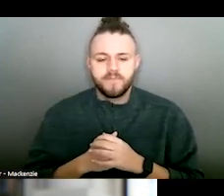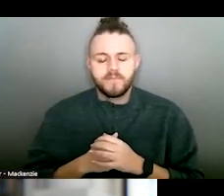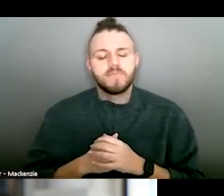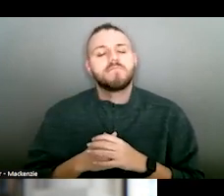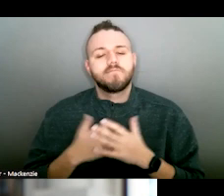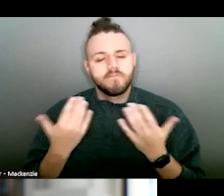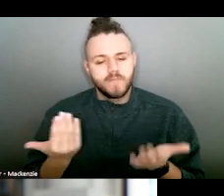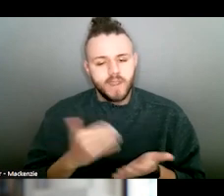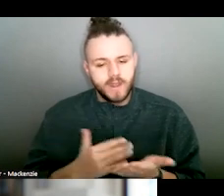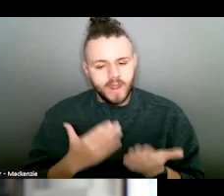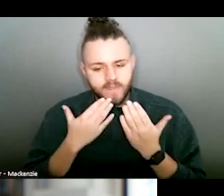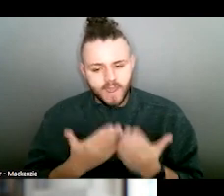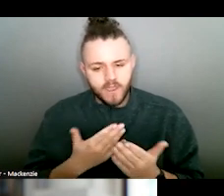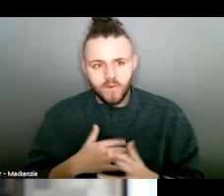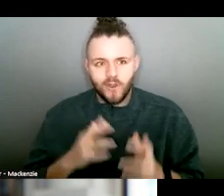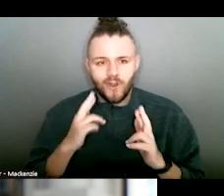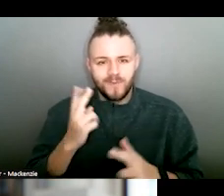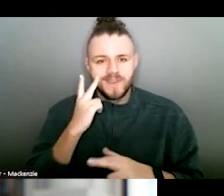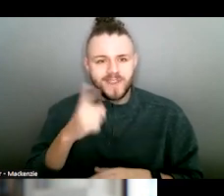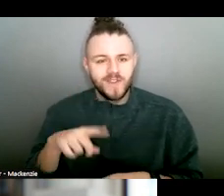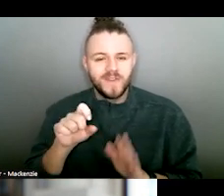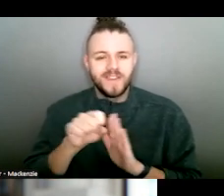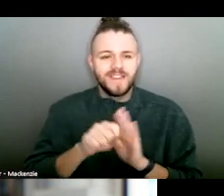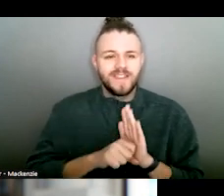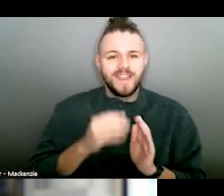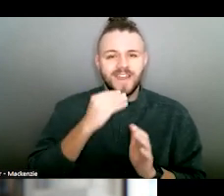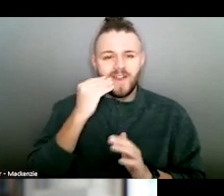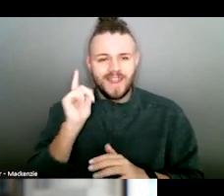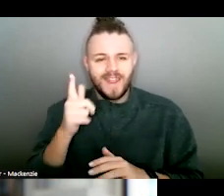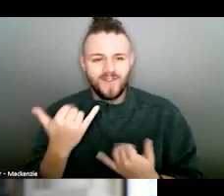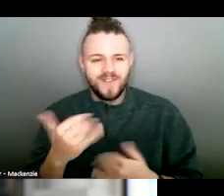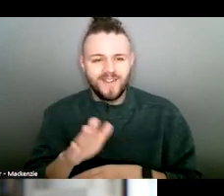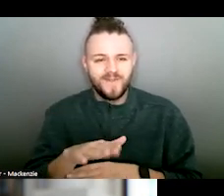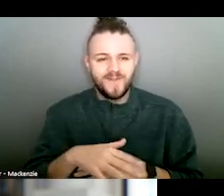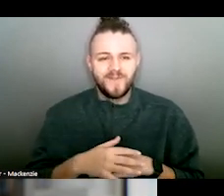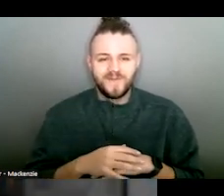date, unfortunately. So thank you, and hopefully I'll see you around the statehouse.